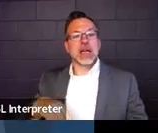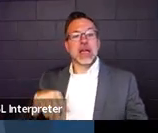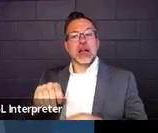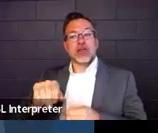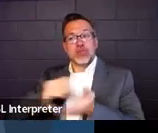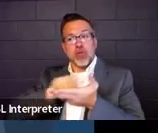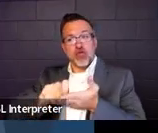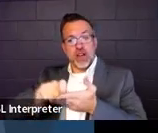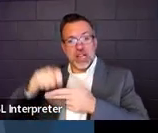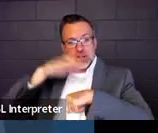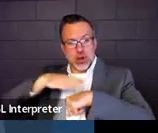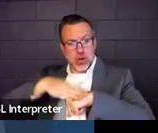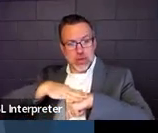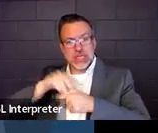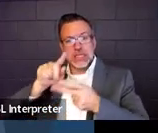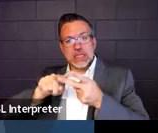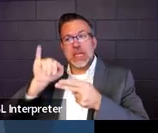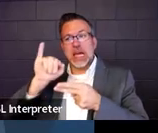those things